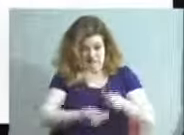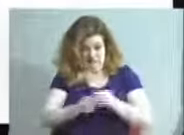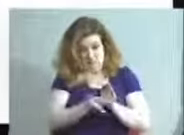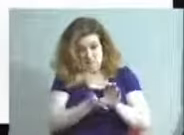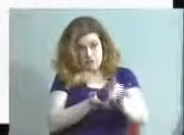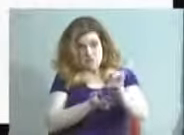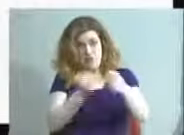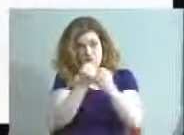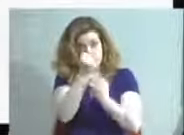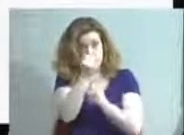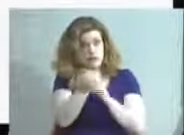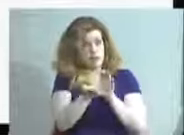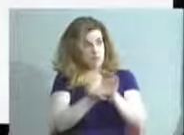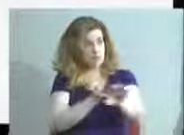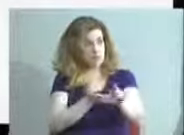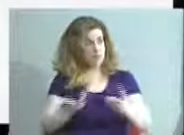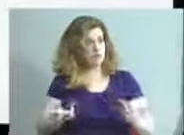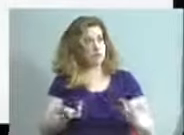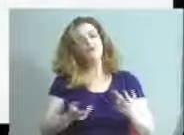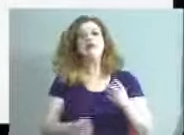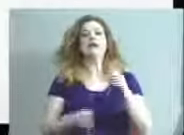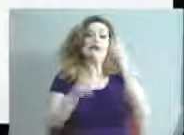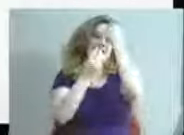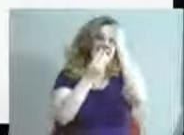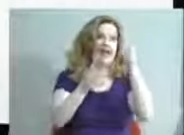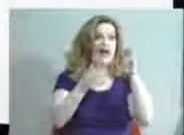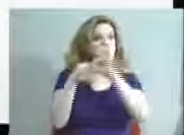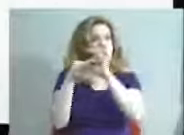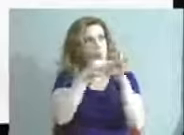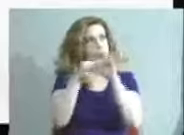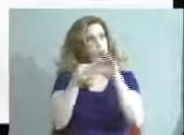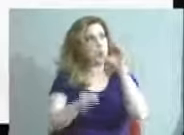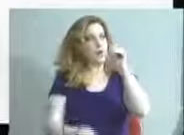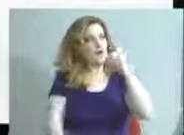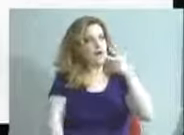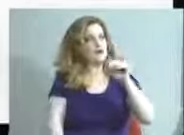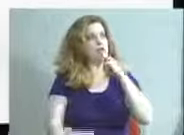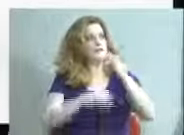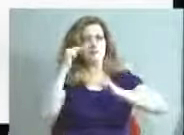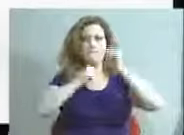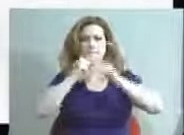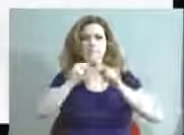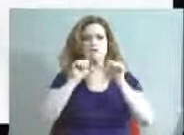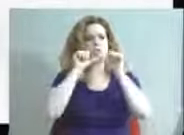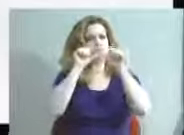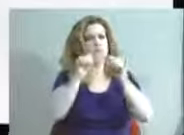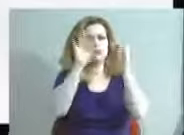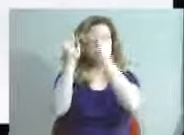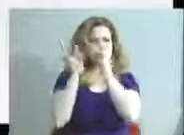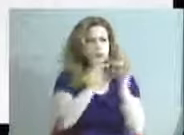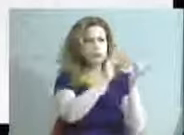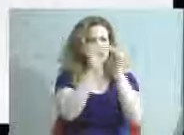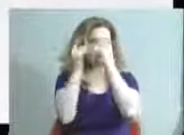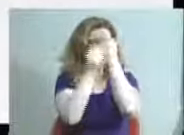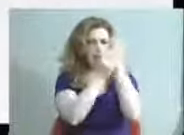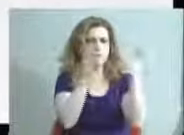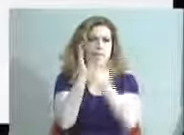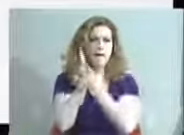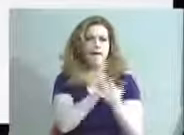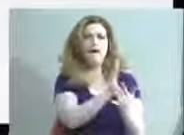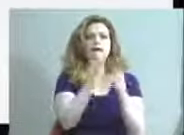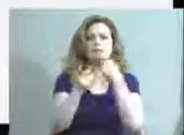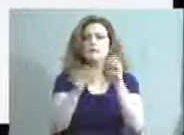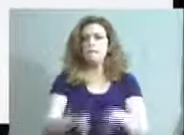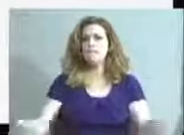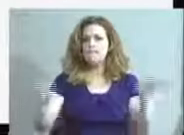foundations find more? Data coordination so we can build these seamless databases that we talked about is obviously